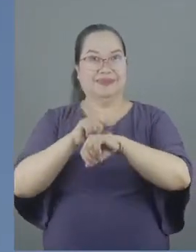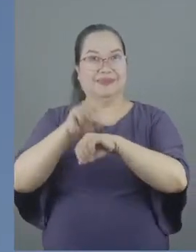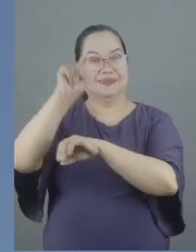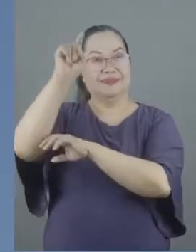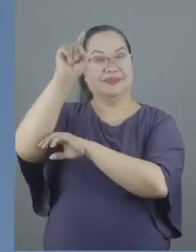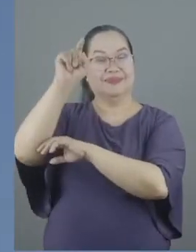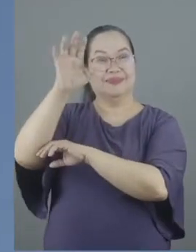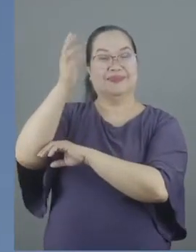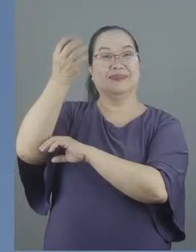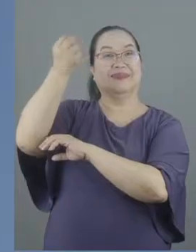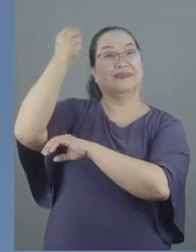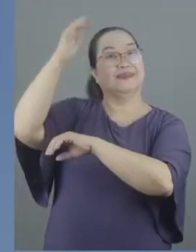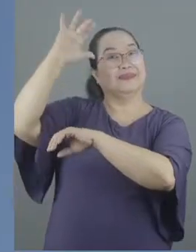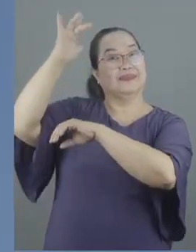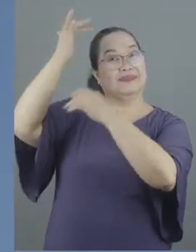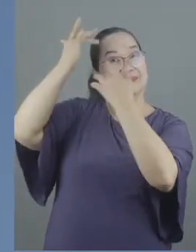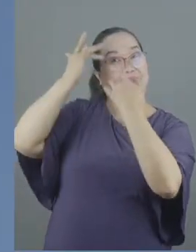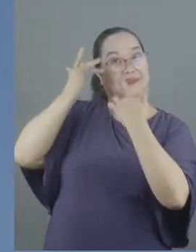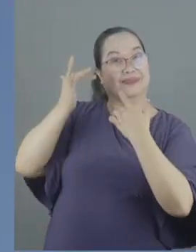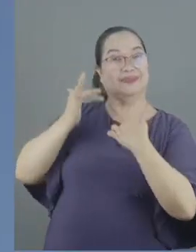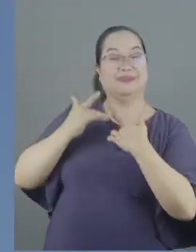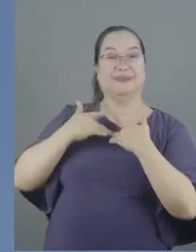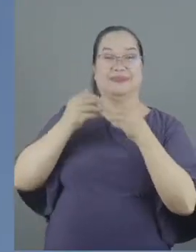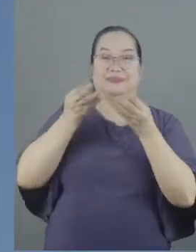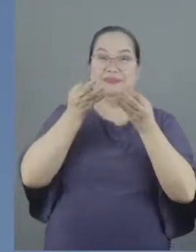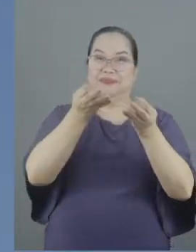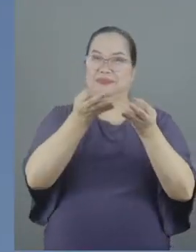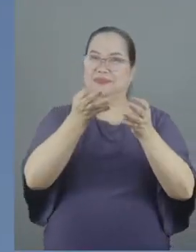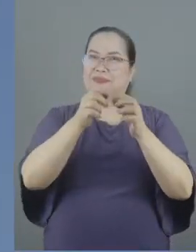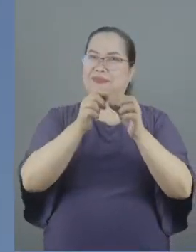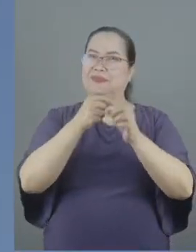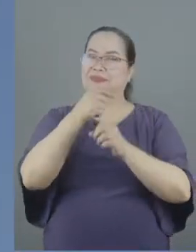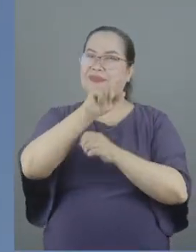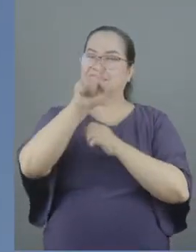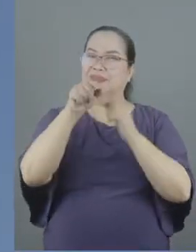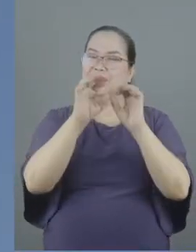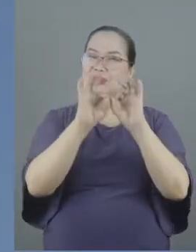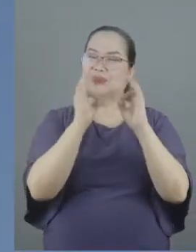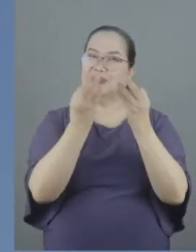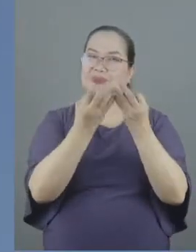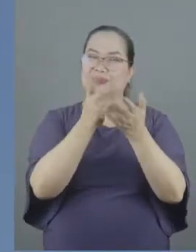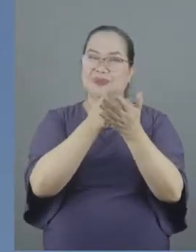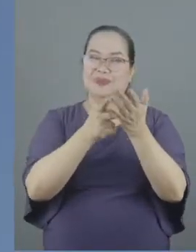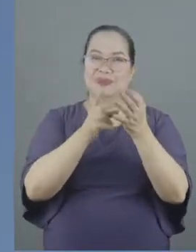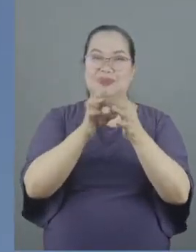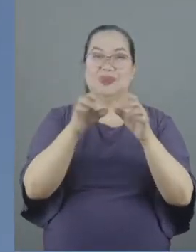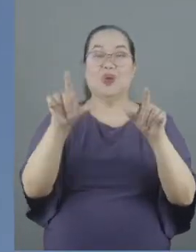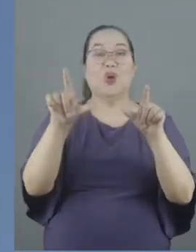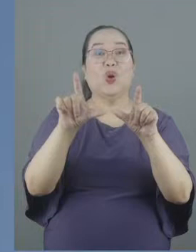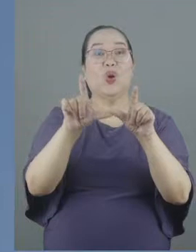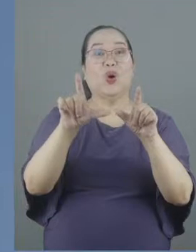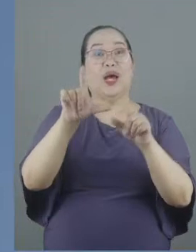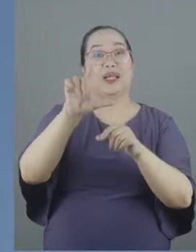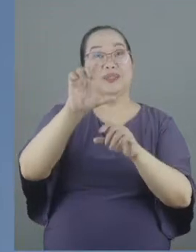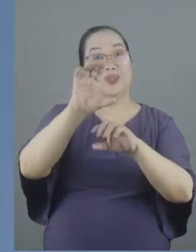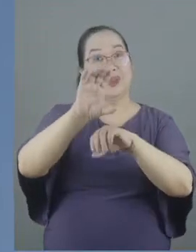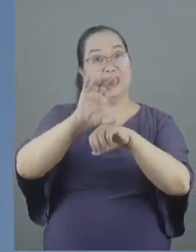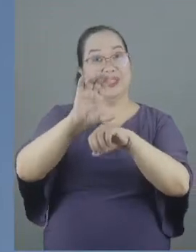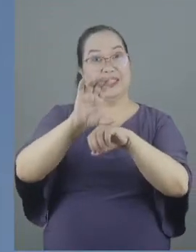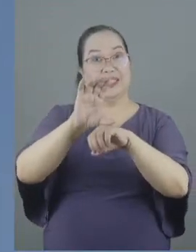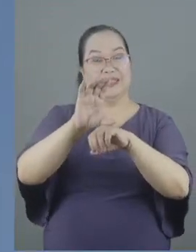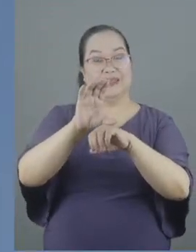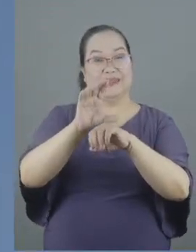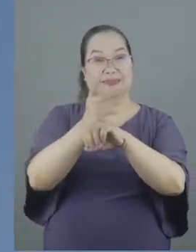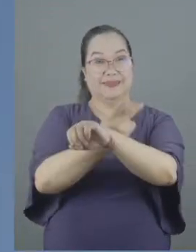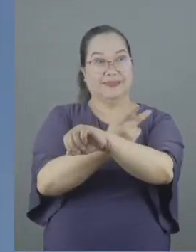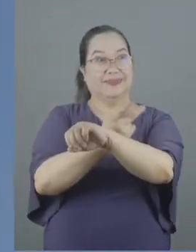in his mercy kept giving my family and I the desire to be part of a local church, to be shepherded by